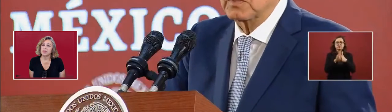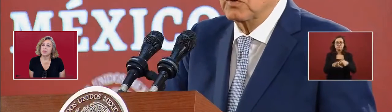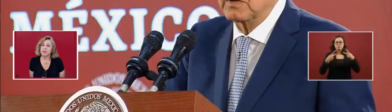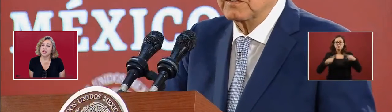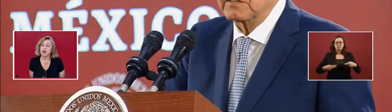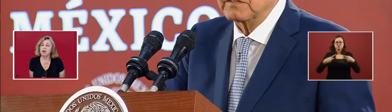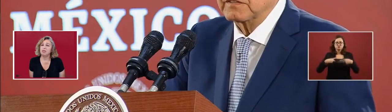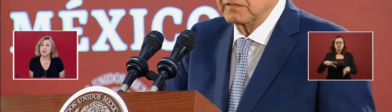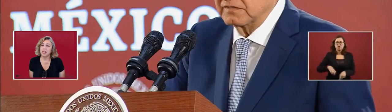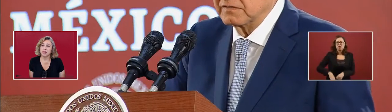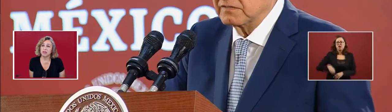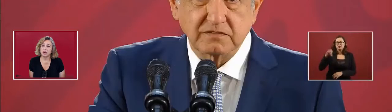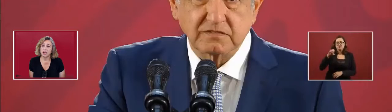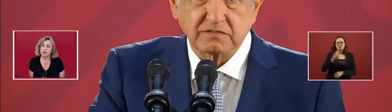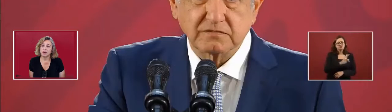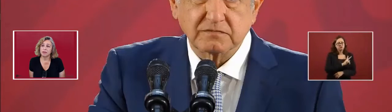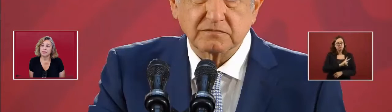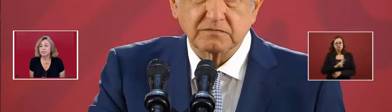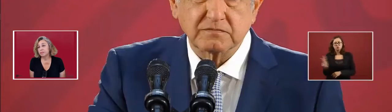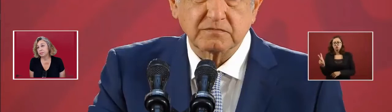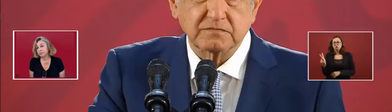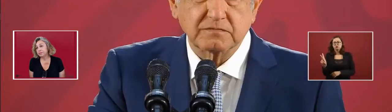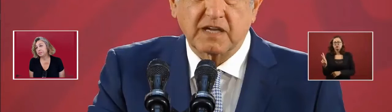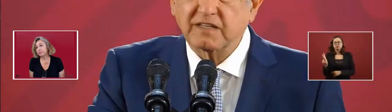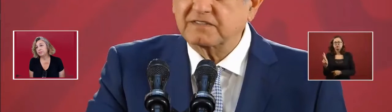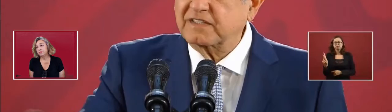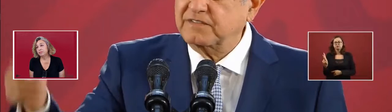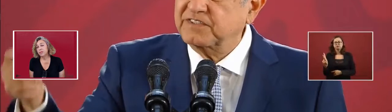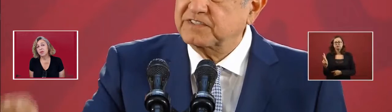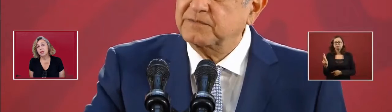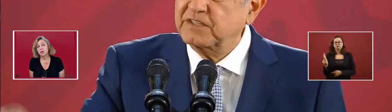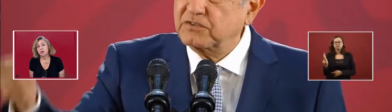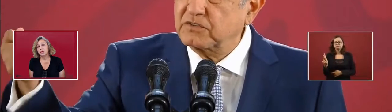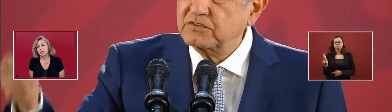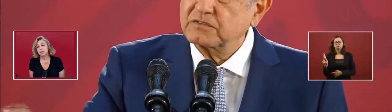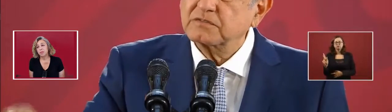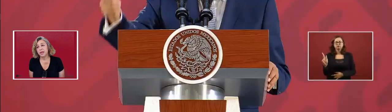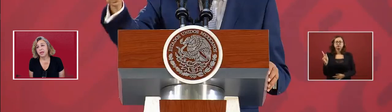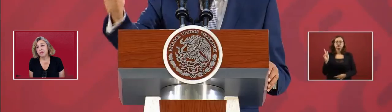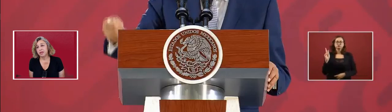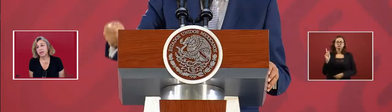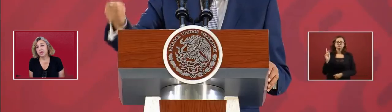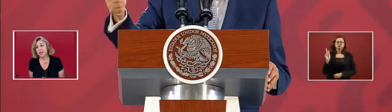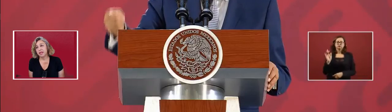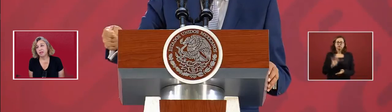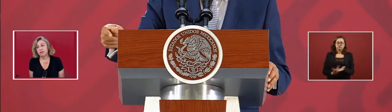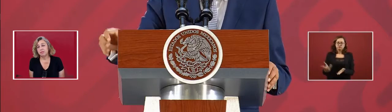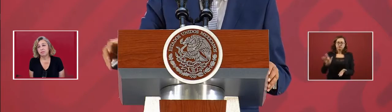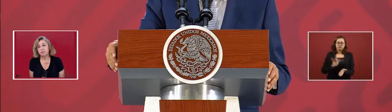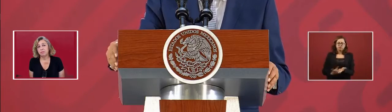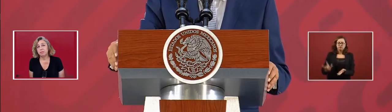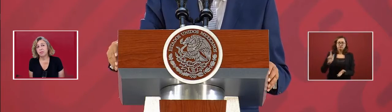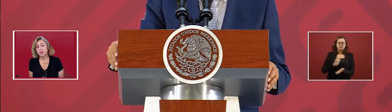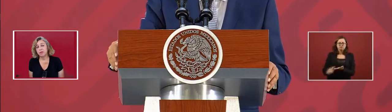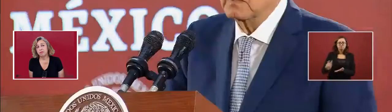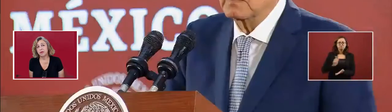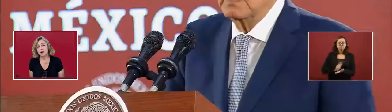that all the elderly will be getting their